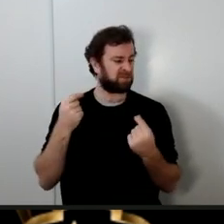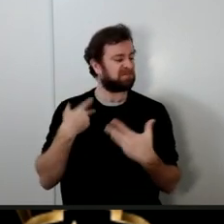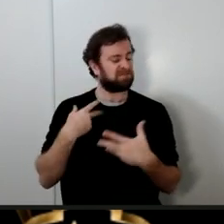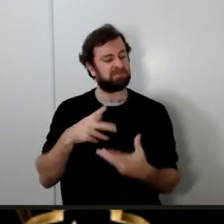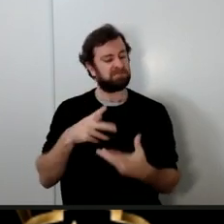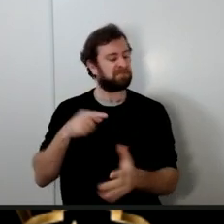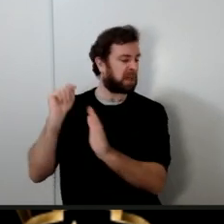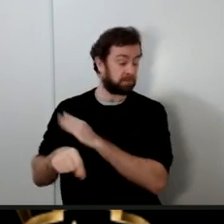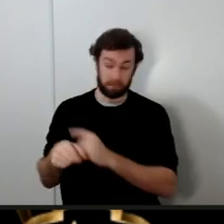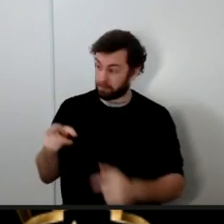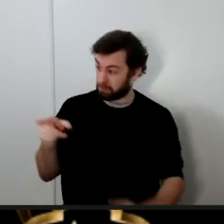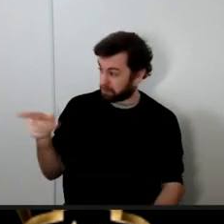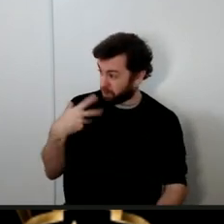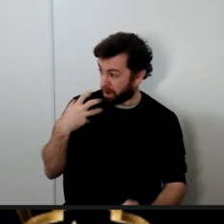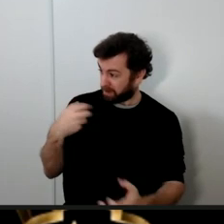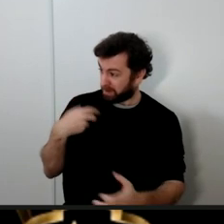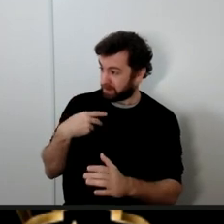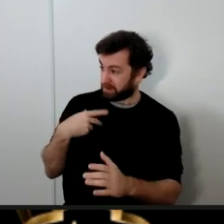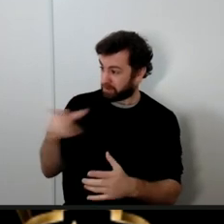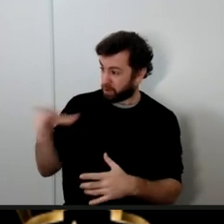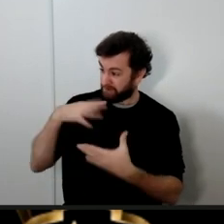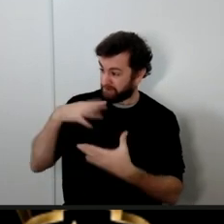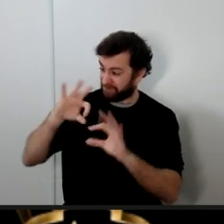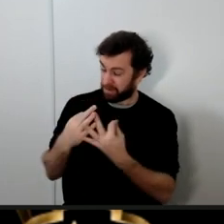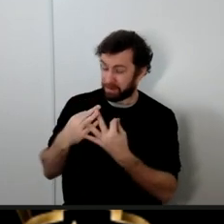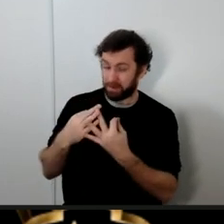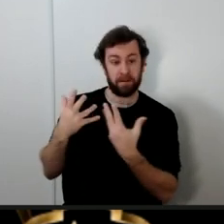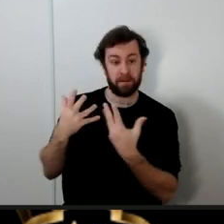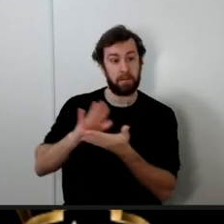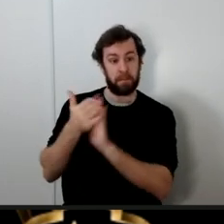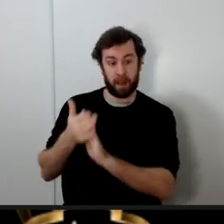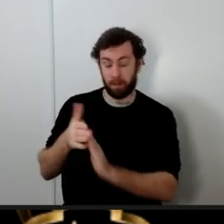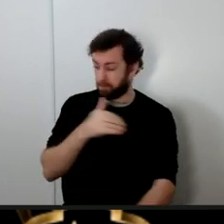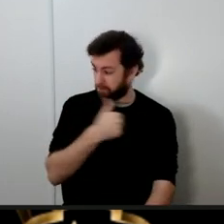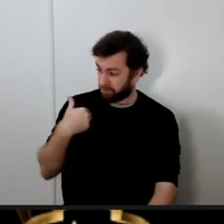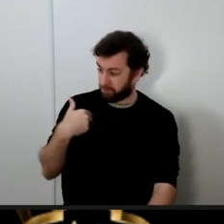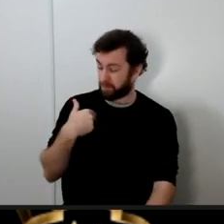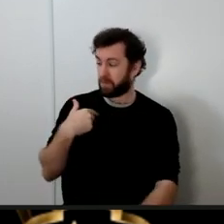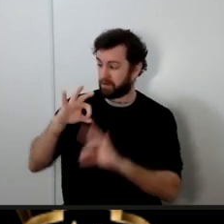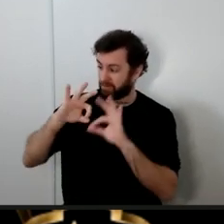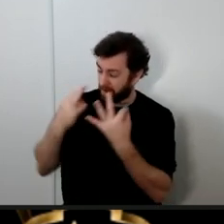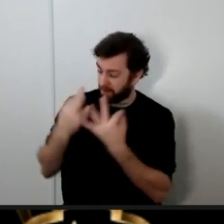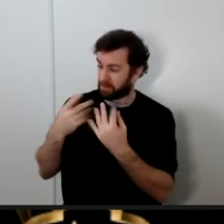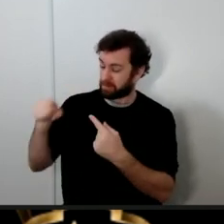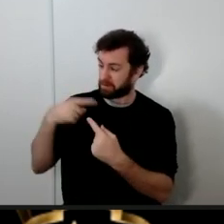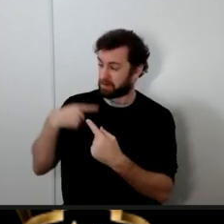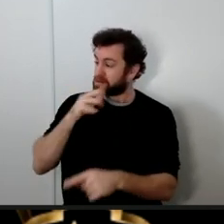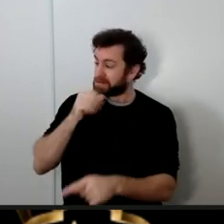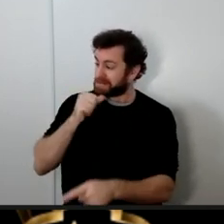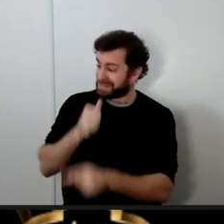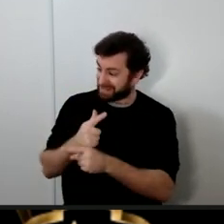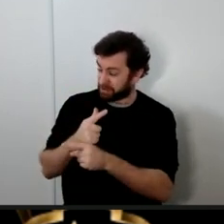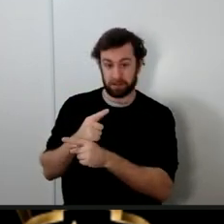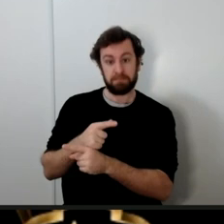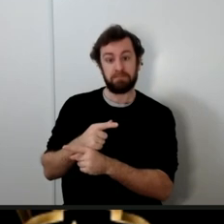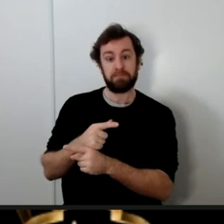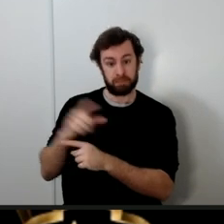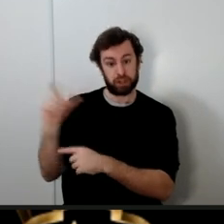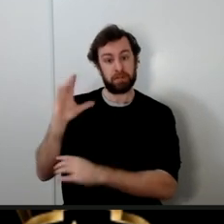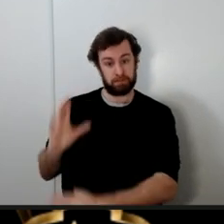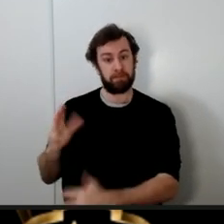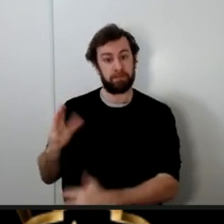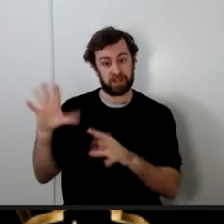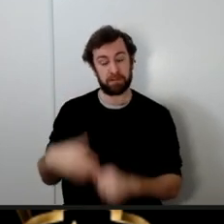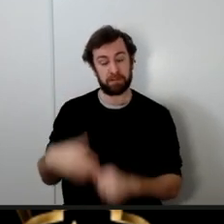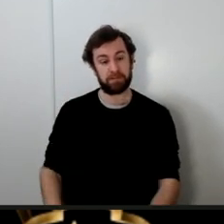kill Muhammad when your own family has become Muslim your own sister he had a sister who had become Muslim her and